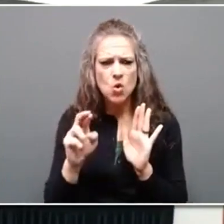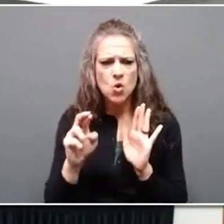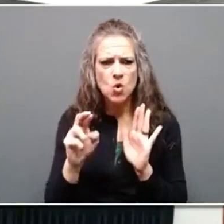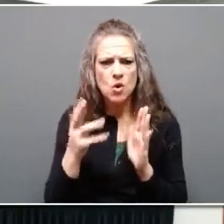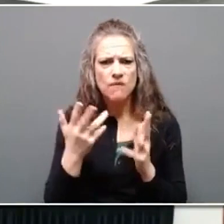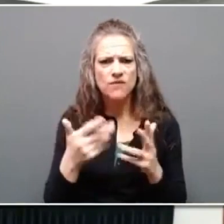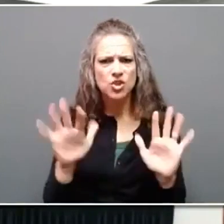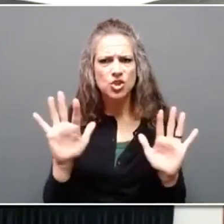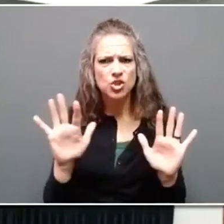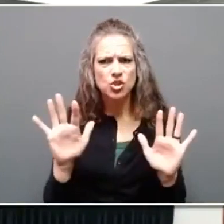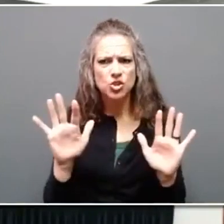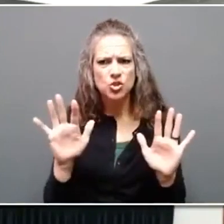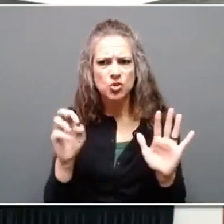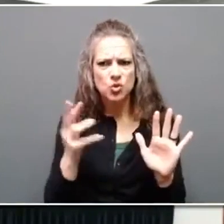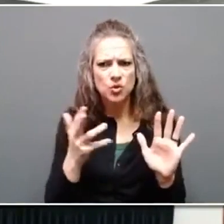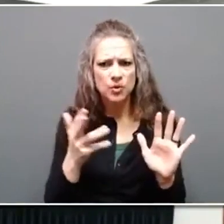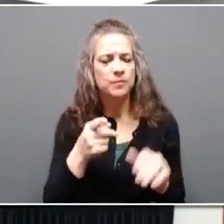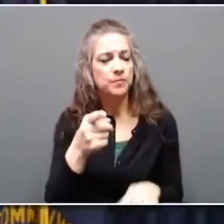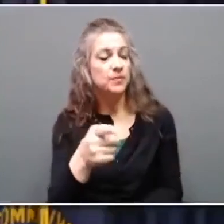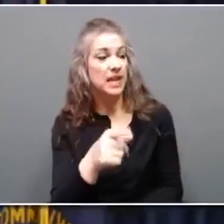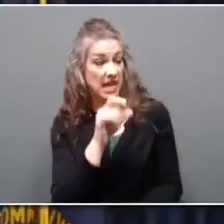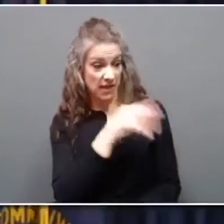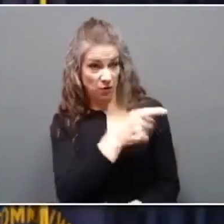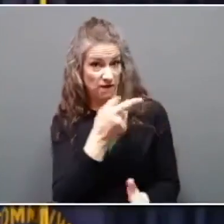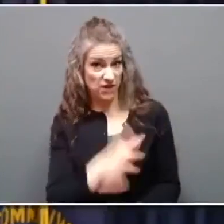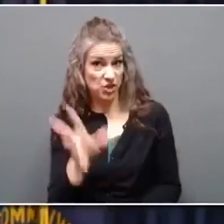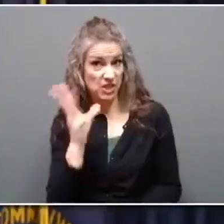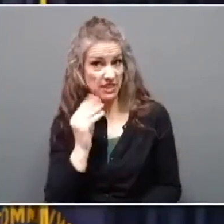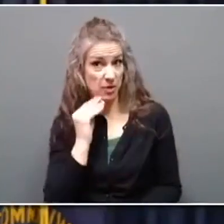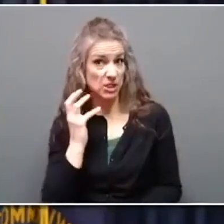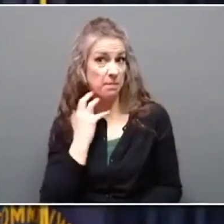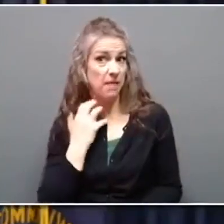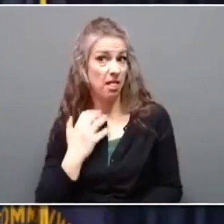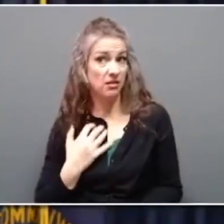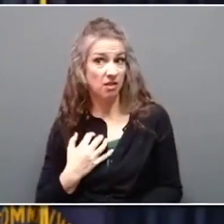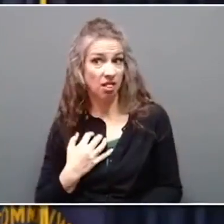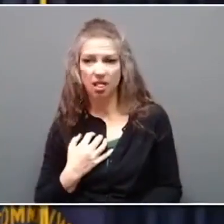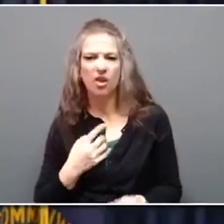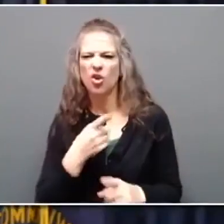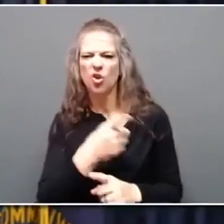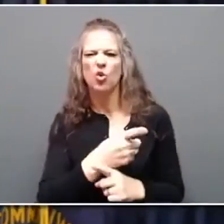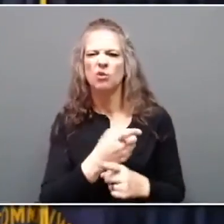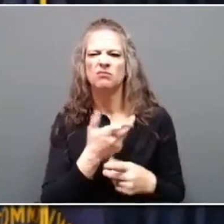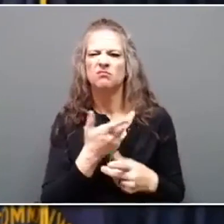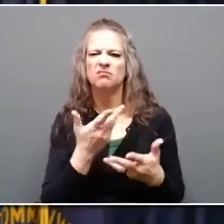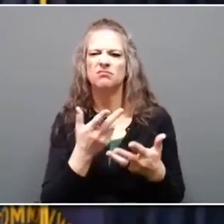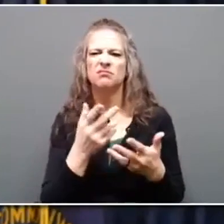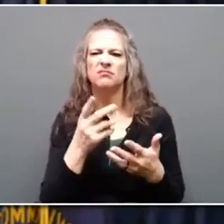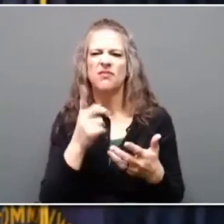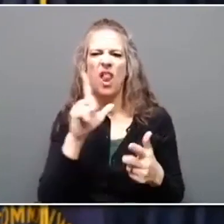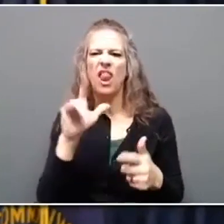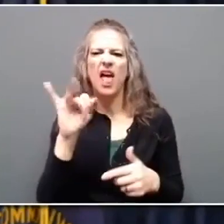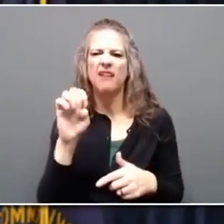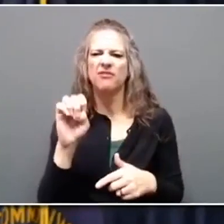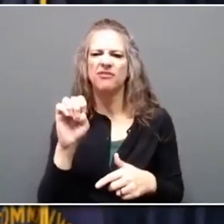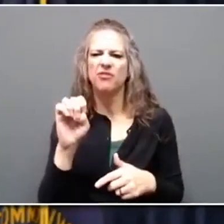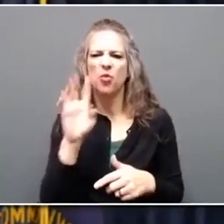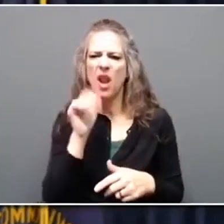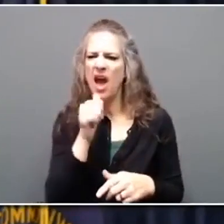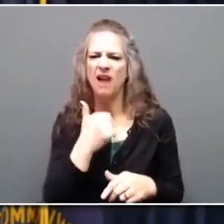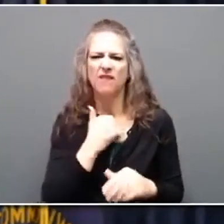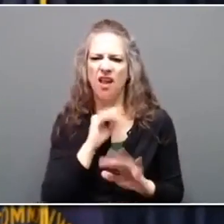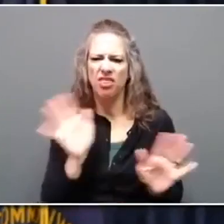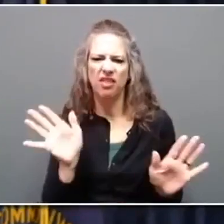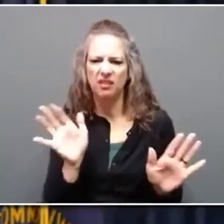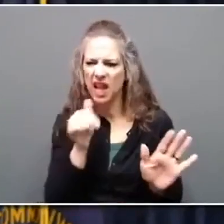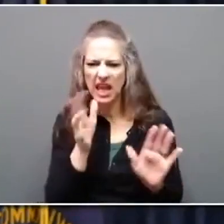vaccinated? One, if you've had measles, you should be immune for life, so you don't need another vaccine. Two, if you have any doubt, if you have multiple